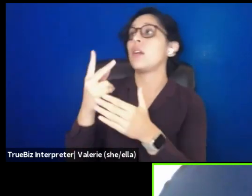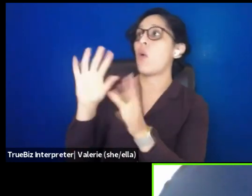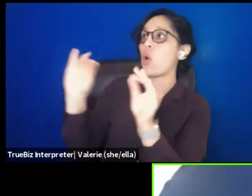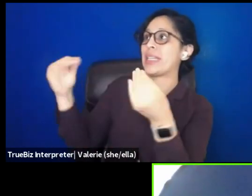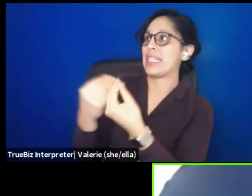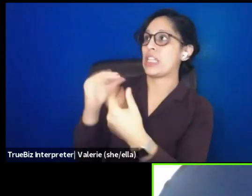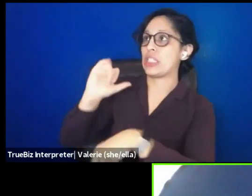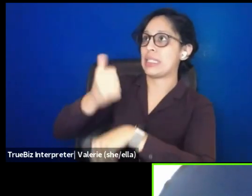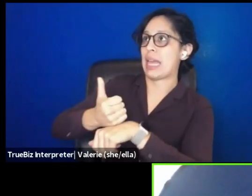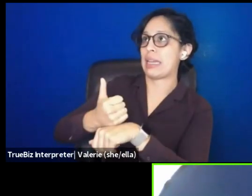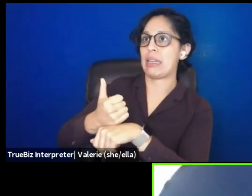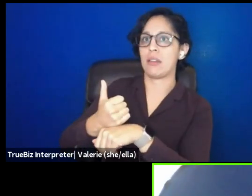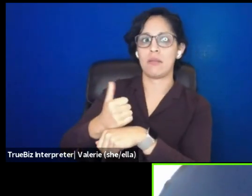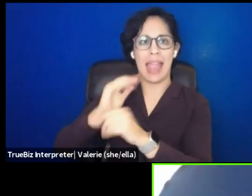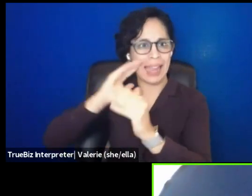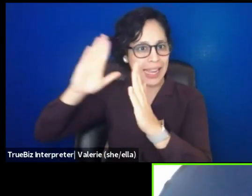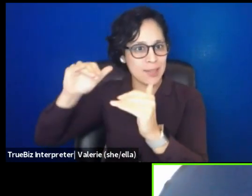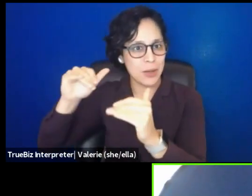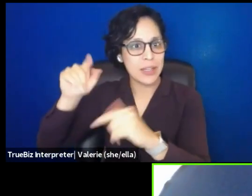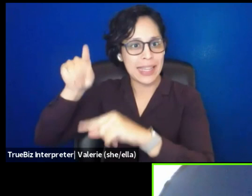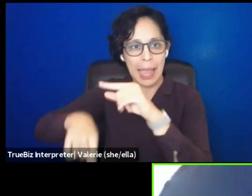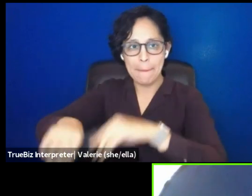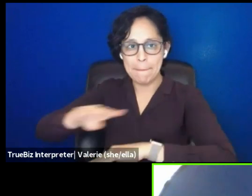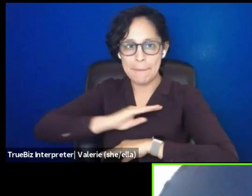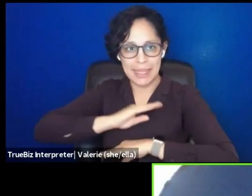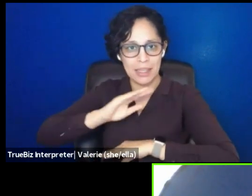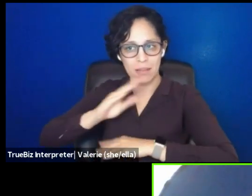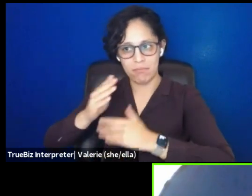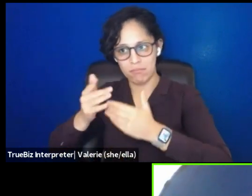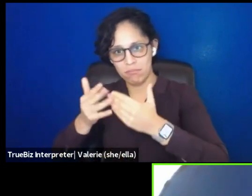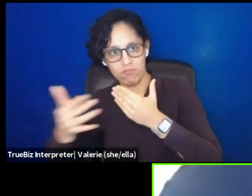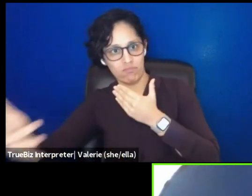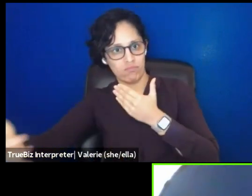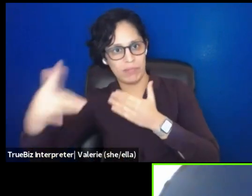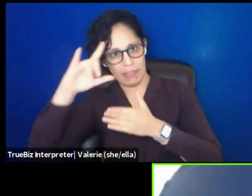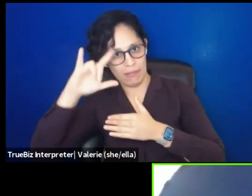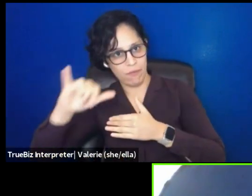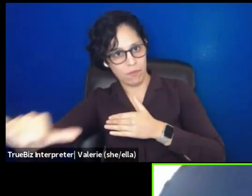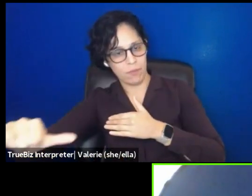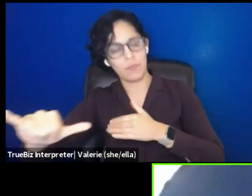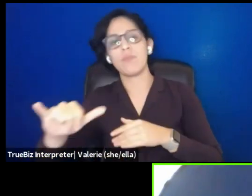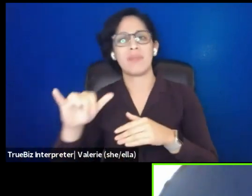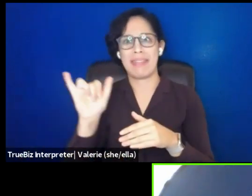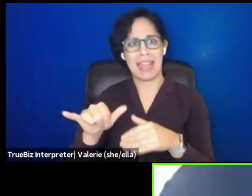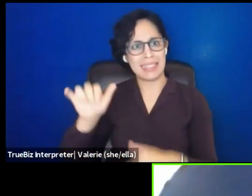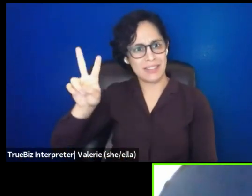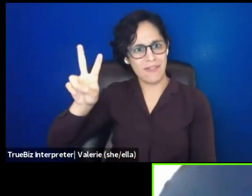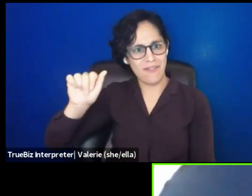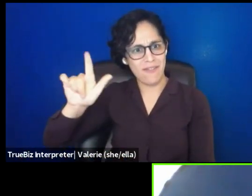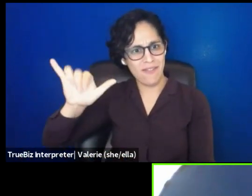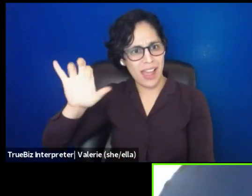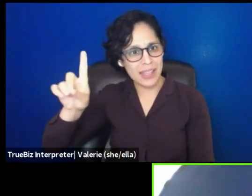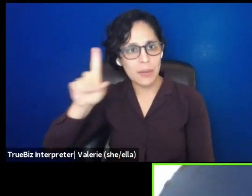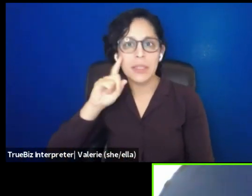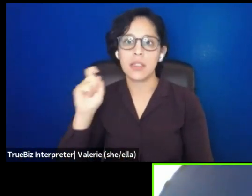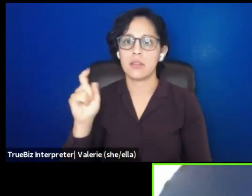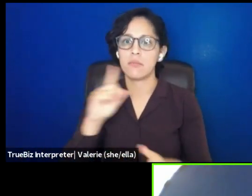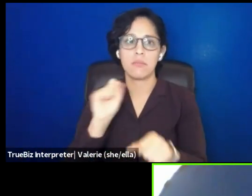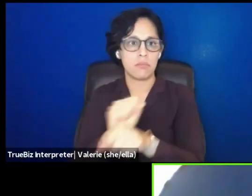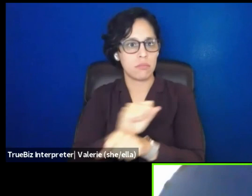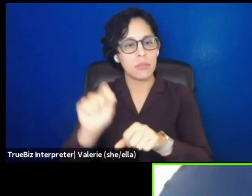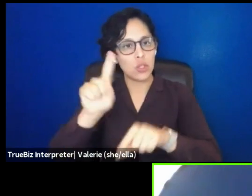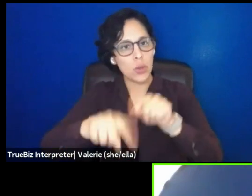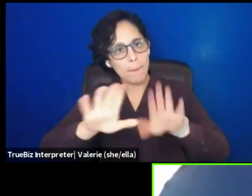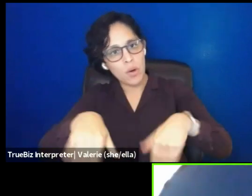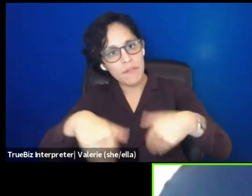can't fulfill in the future and the intimidation of that, um, which is valid because you know, you face discrimination if you can't continue to